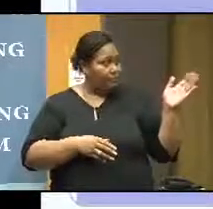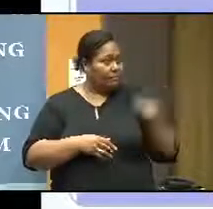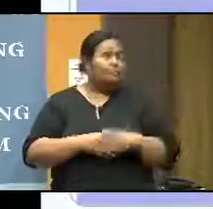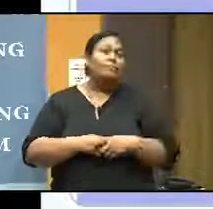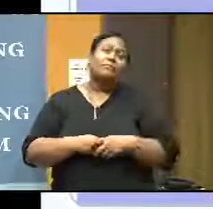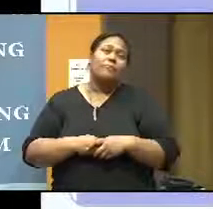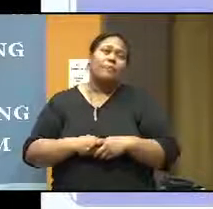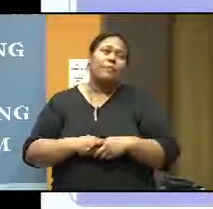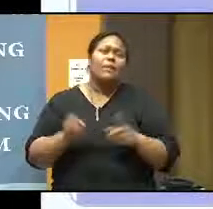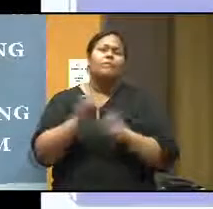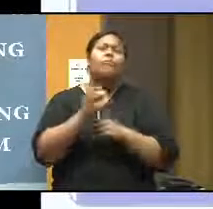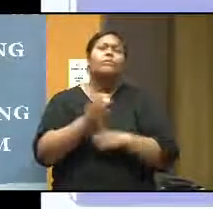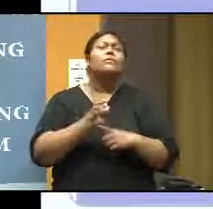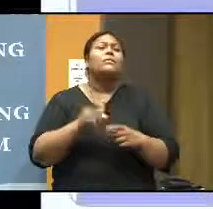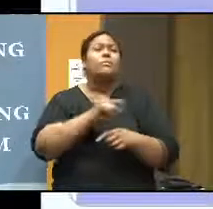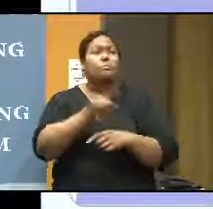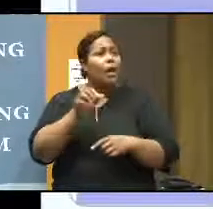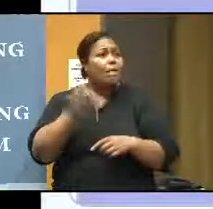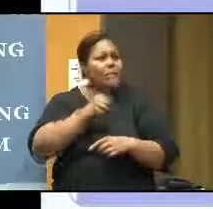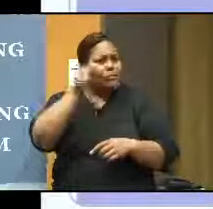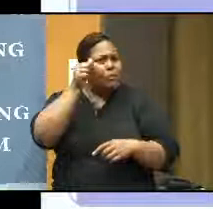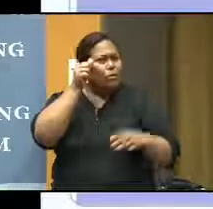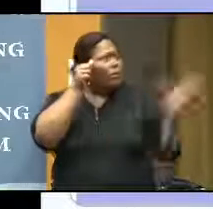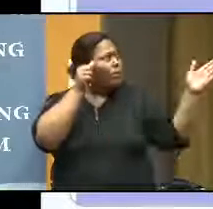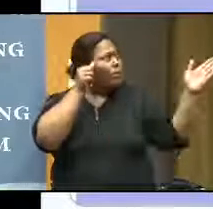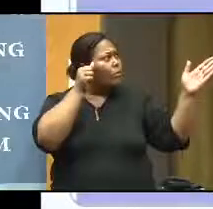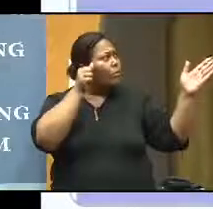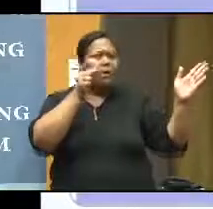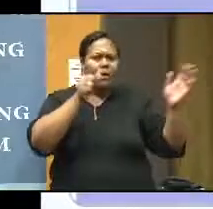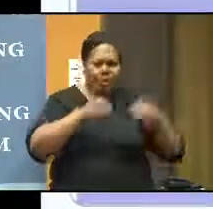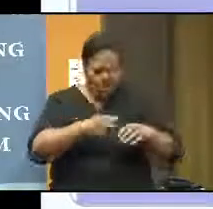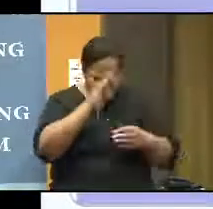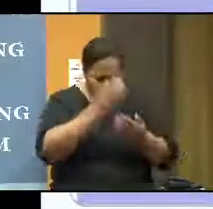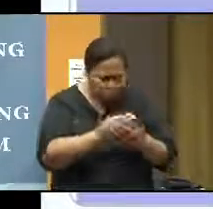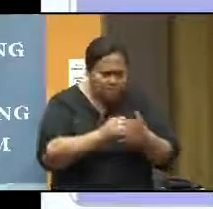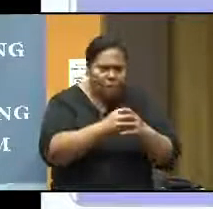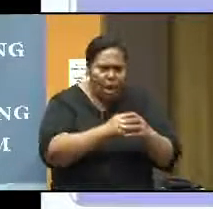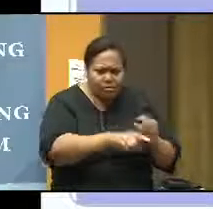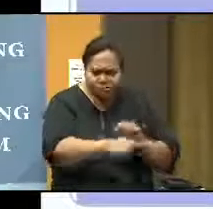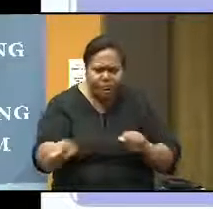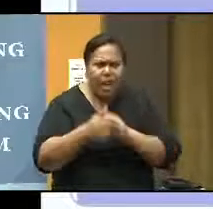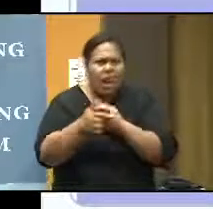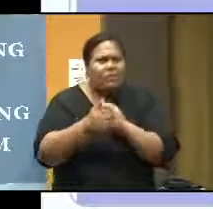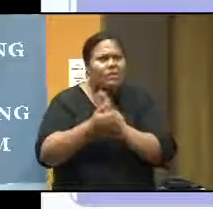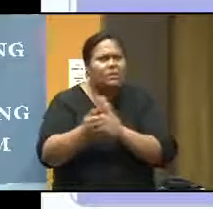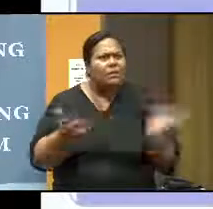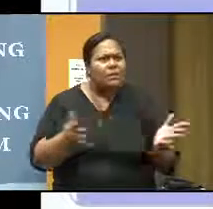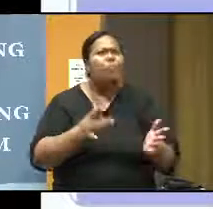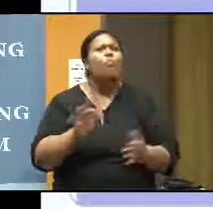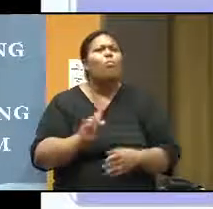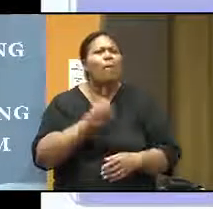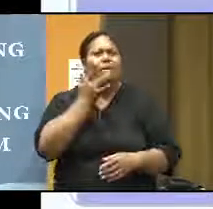to our class, it's very important that we must know what is the international trained of the students and what kind of students I have got in my class. Okay.